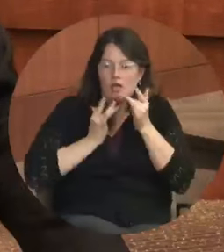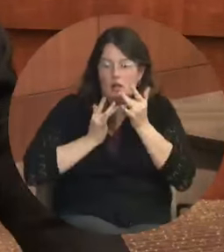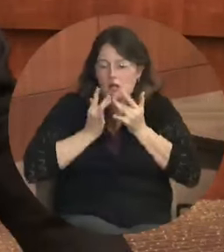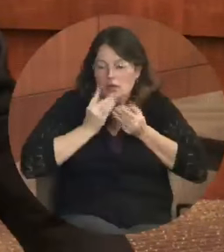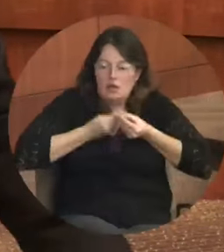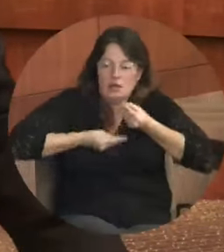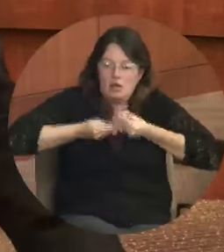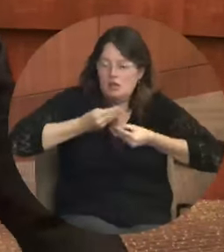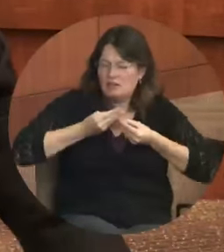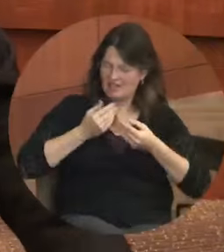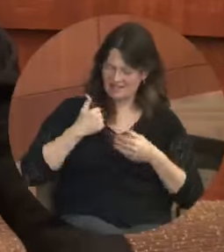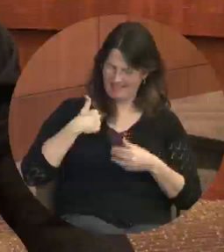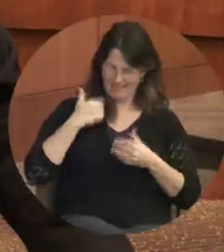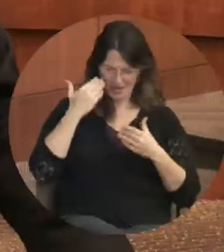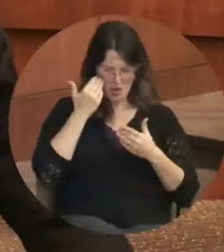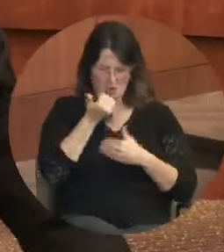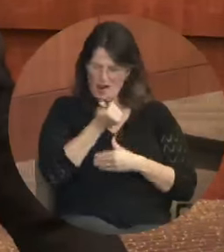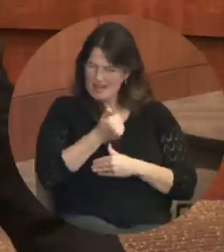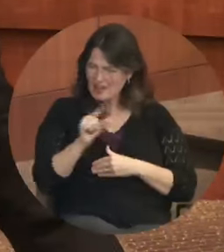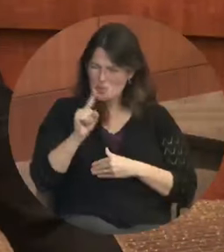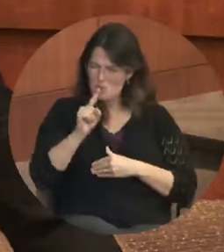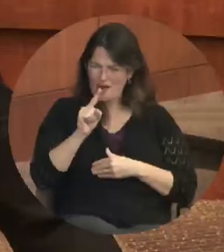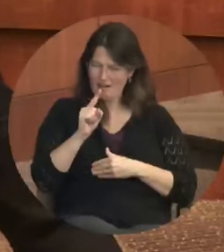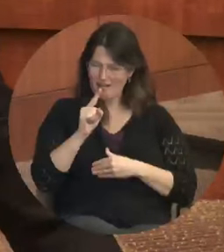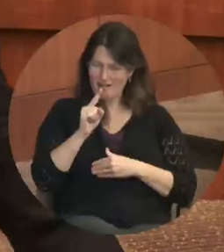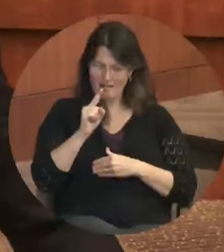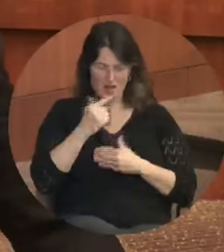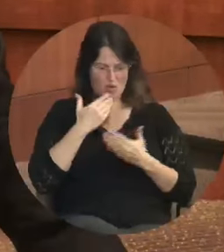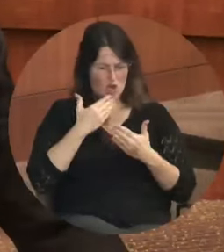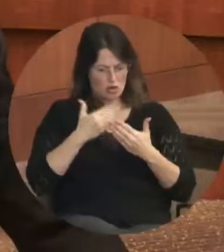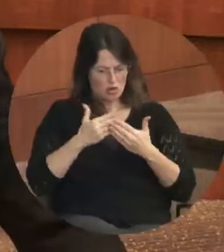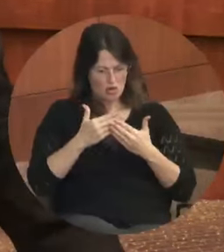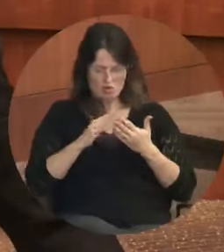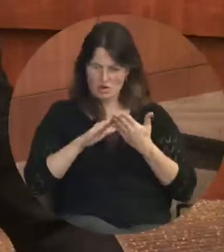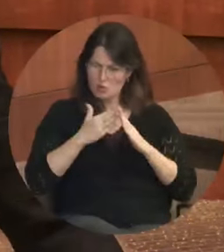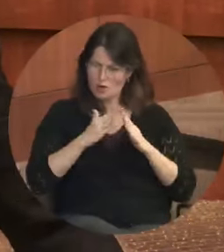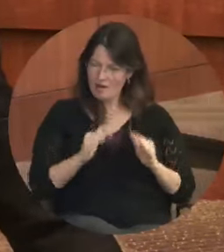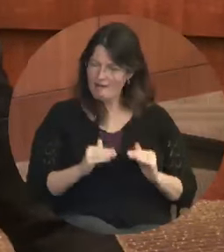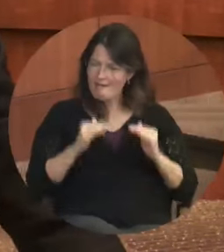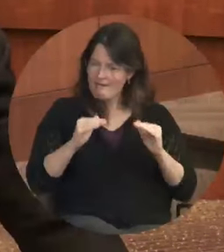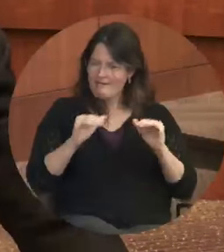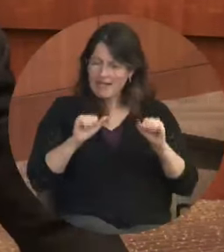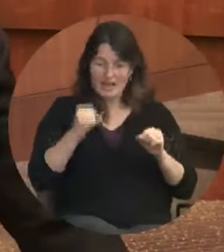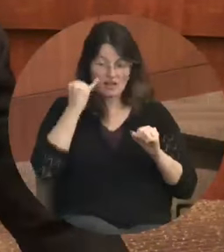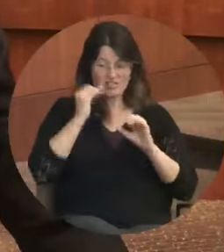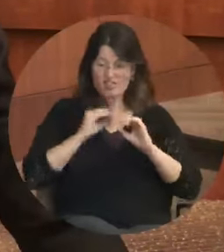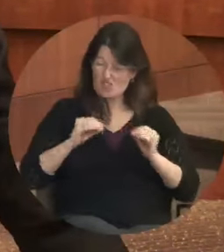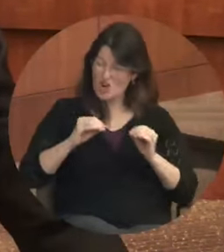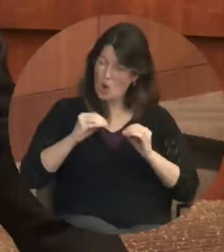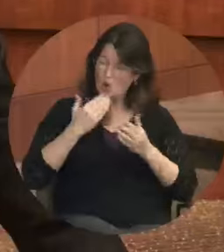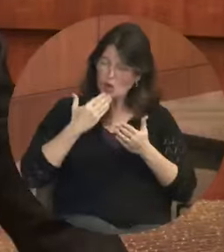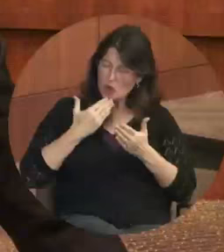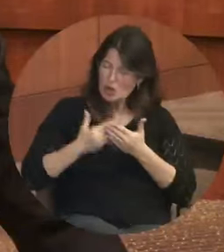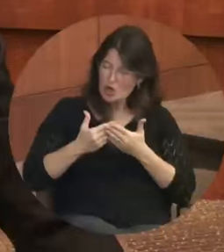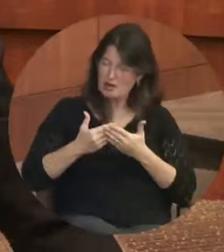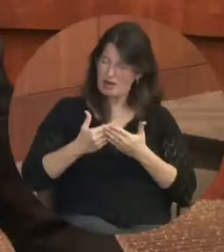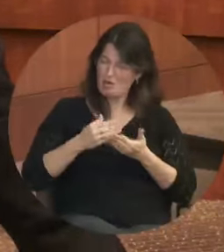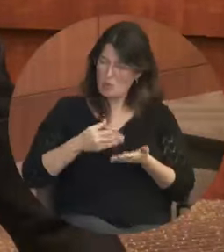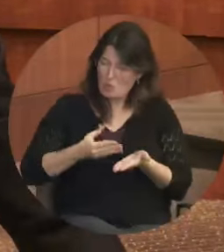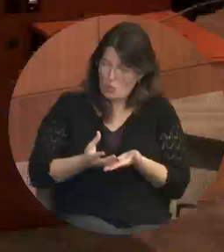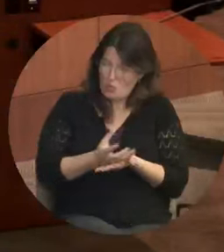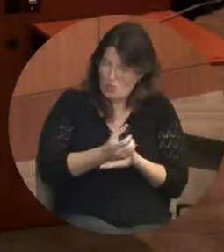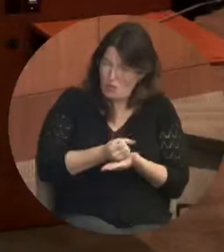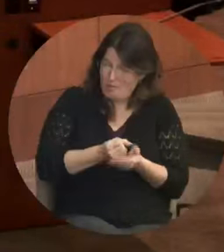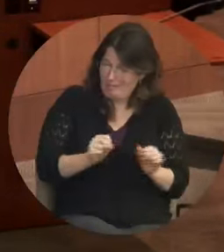Did you know that back in 1968 the purchasing power of the minimum wage would be the equivalent of $10